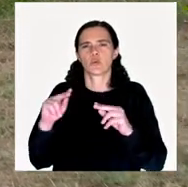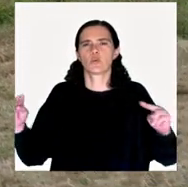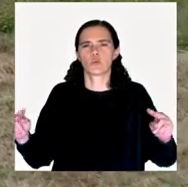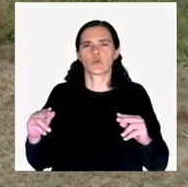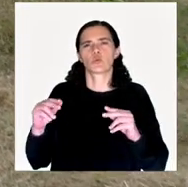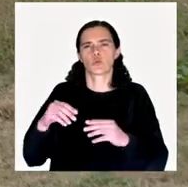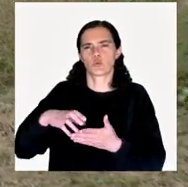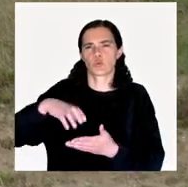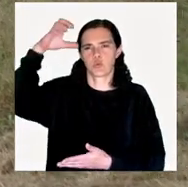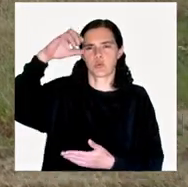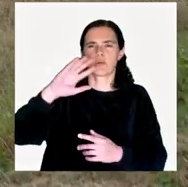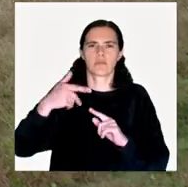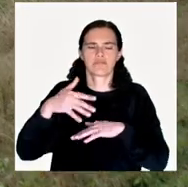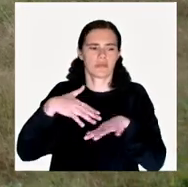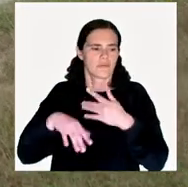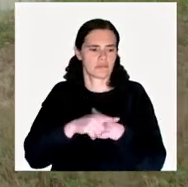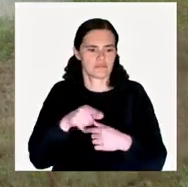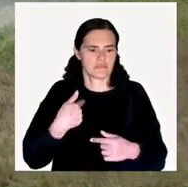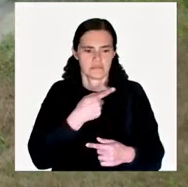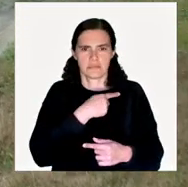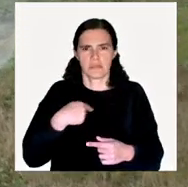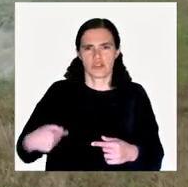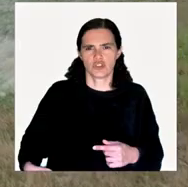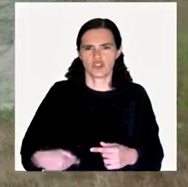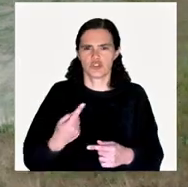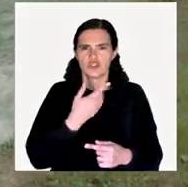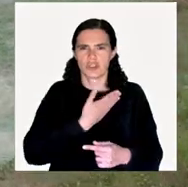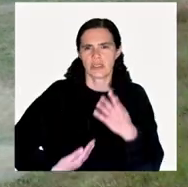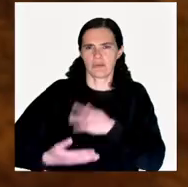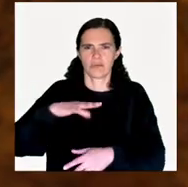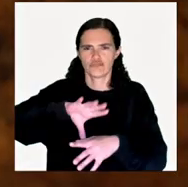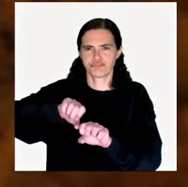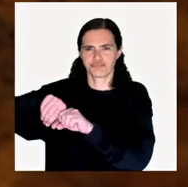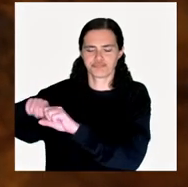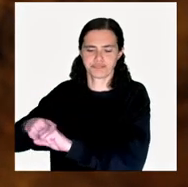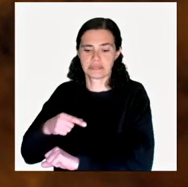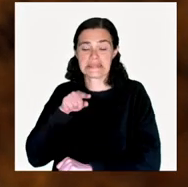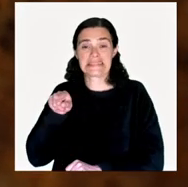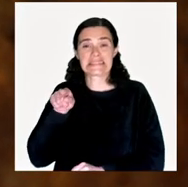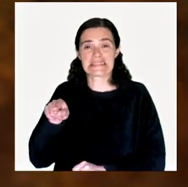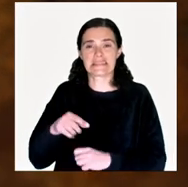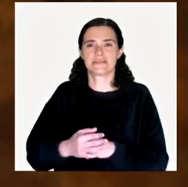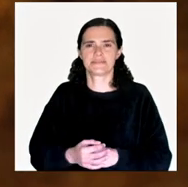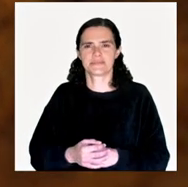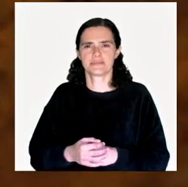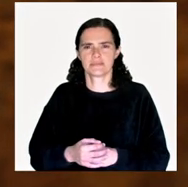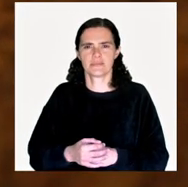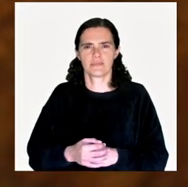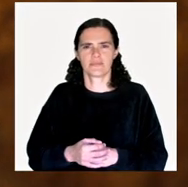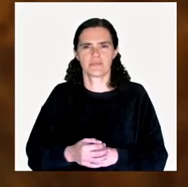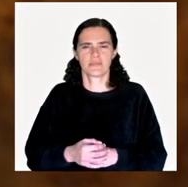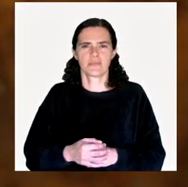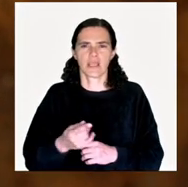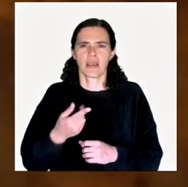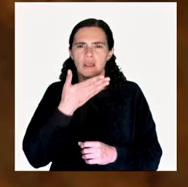the Eiffel Tower event or performance when he breaks Chinese antique, Ai Weiwei's core,